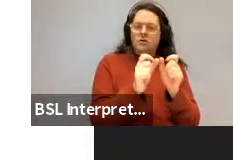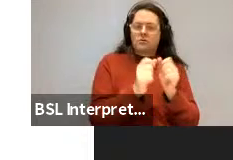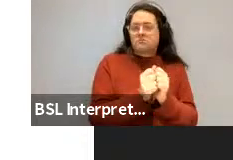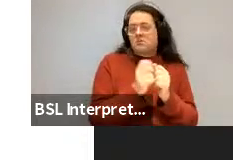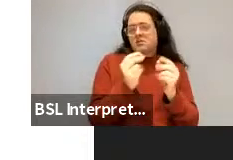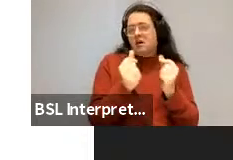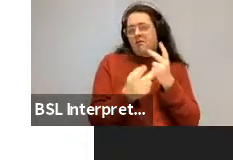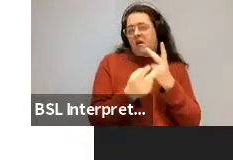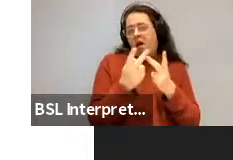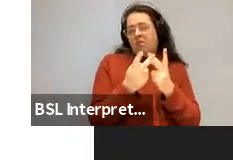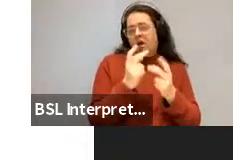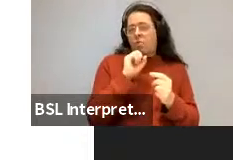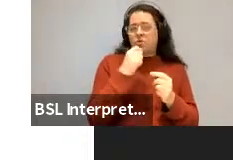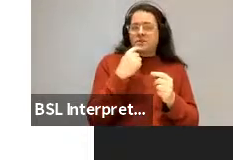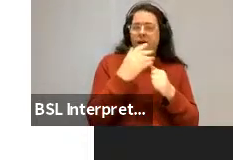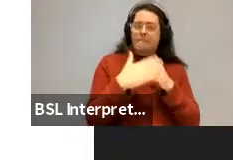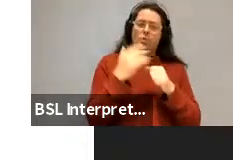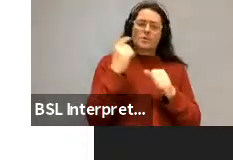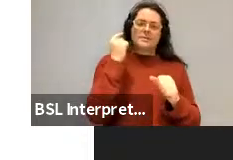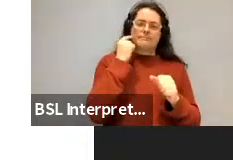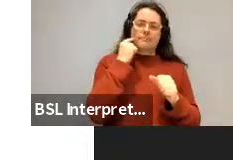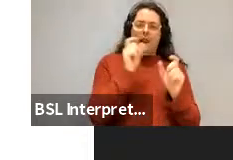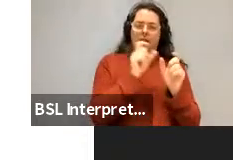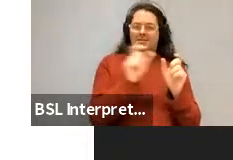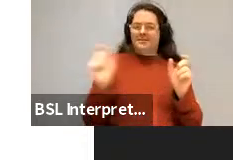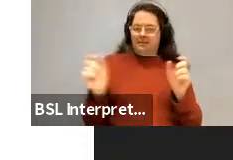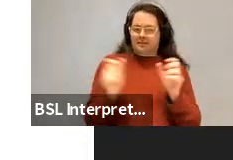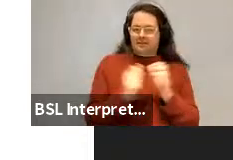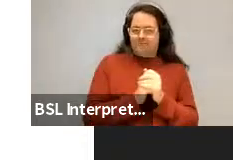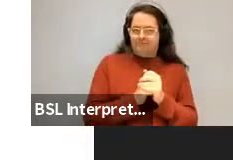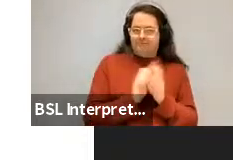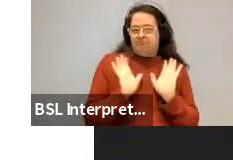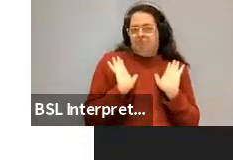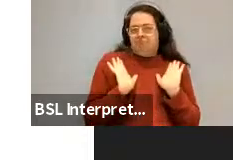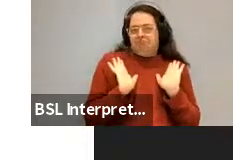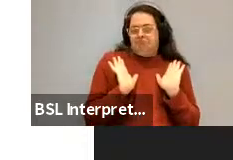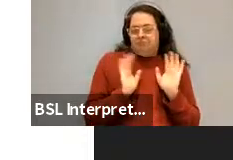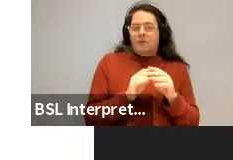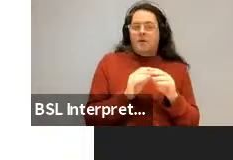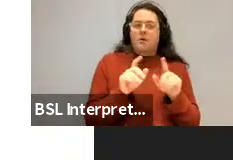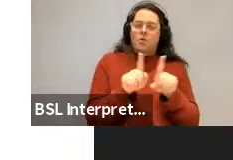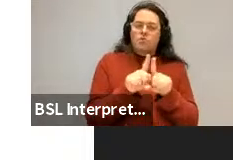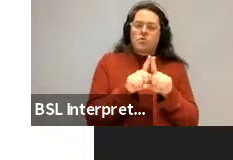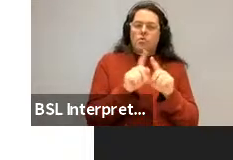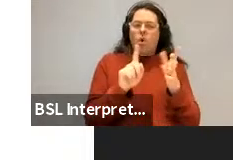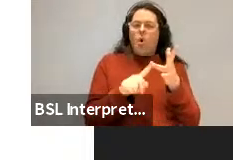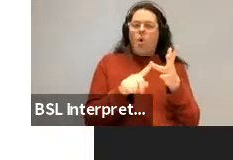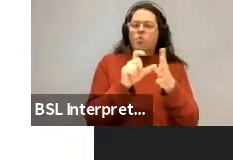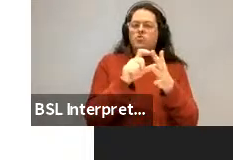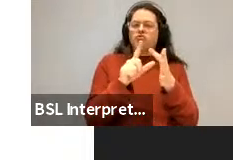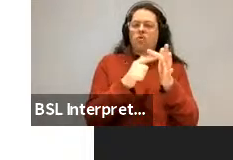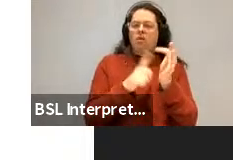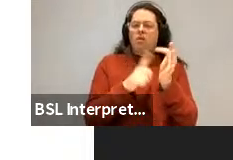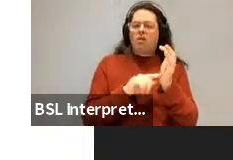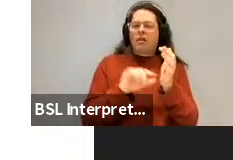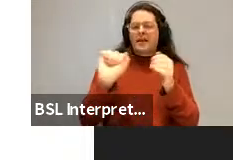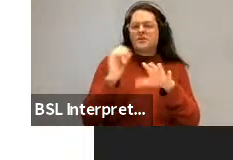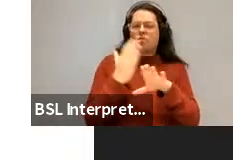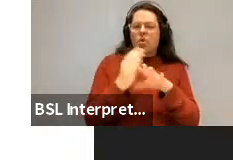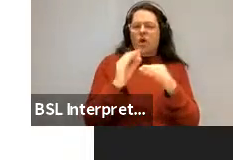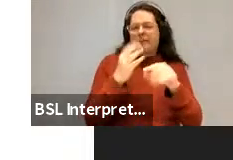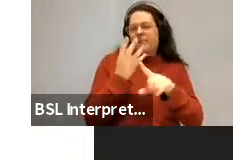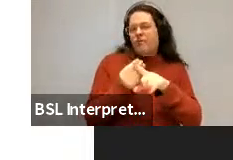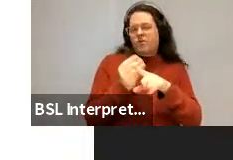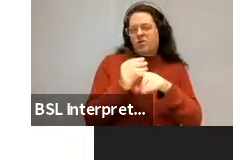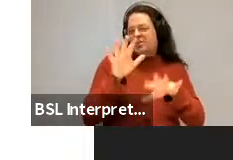Jack and Doff's simpler syntax, or kind of related to Tim O'Donnell's work in morphology. So critically, each of these is highly